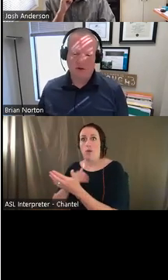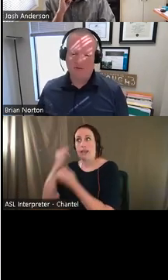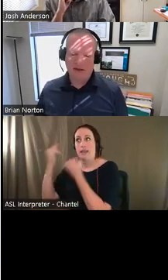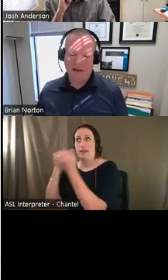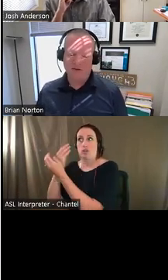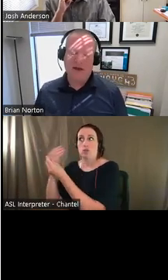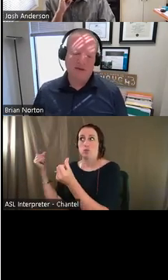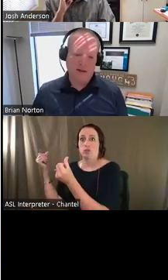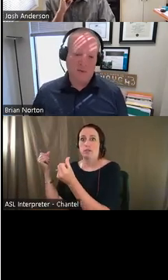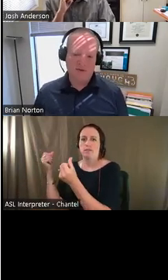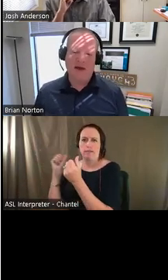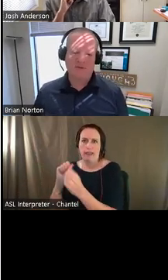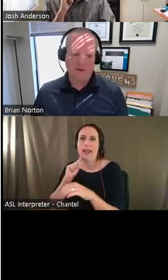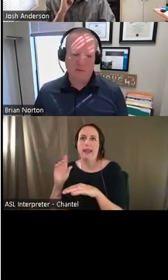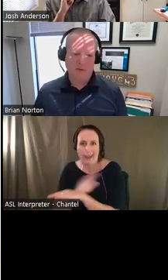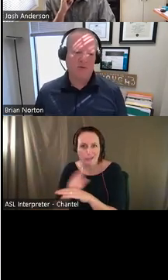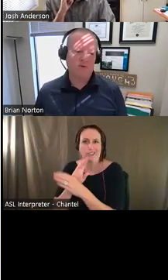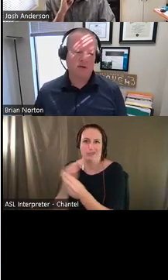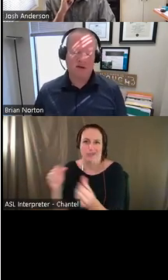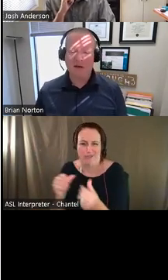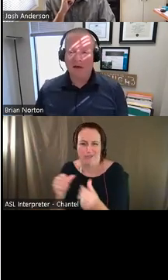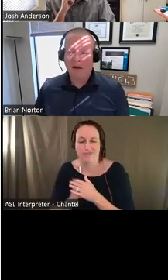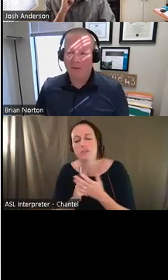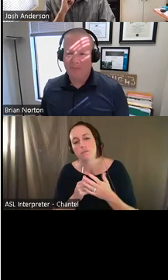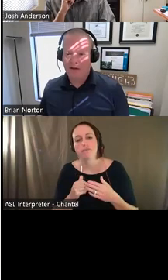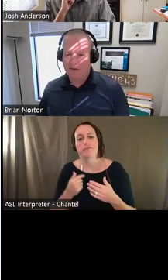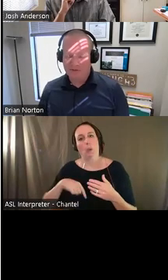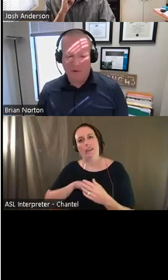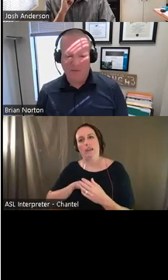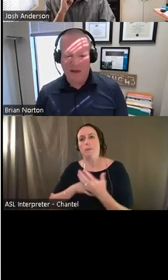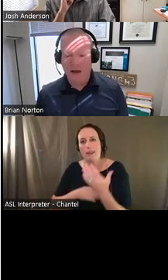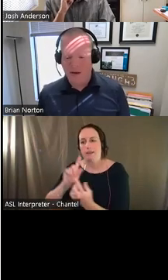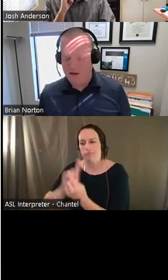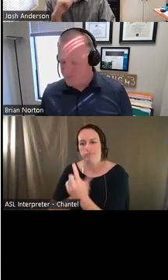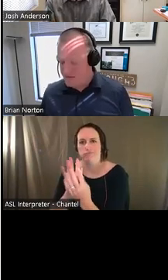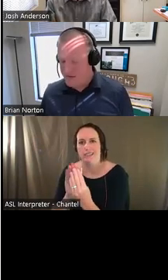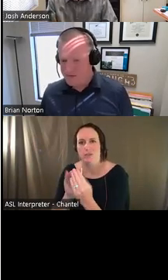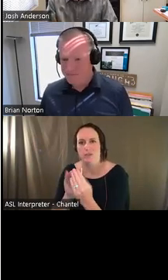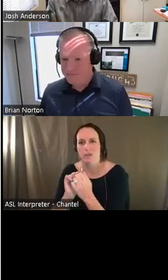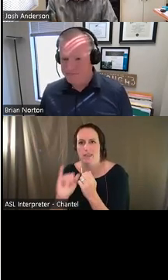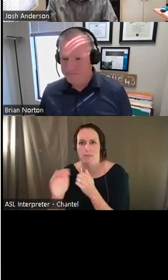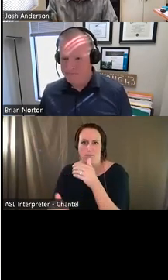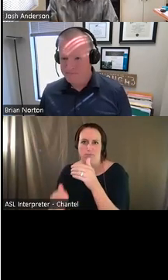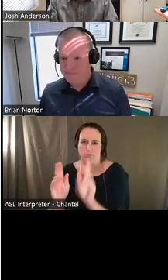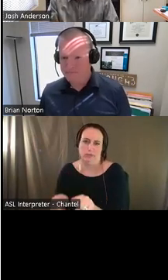to solve that need. And so we have to get into weeds. We have to start meeting with folks and, um, it becomes a part of that accommodation process.